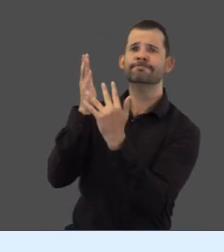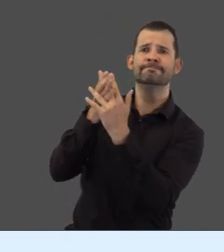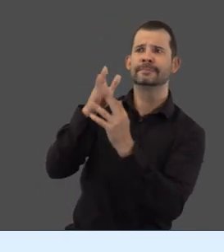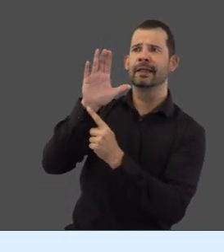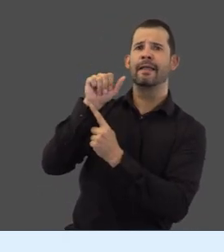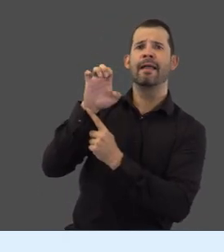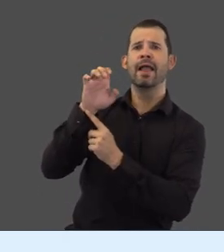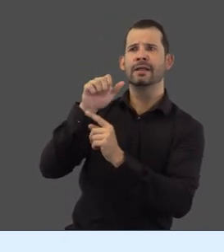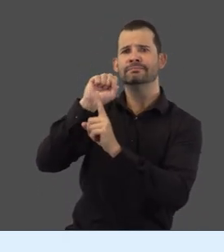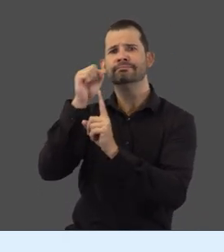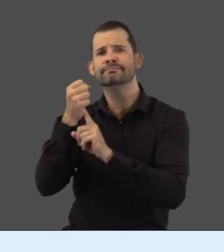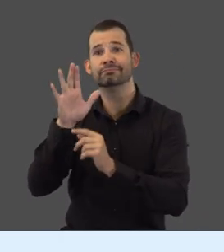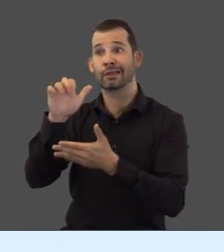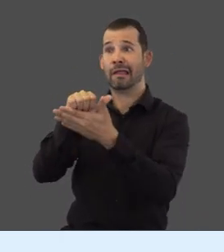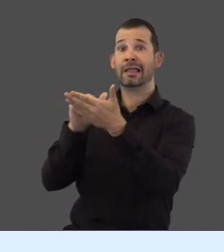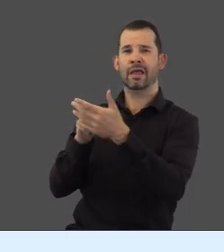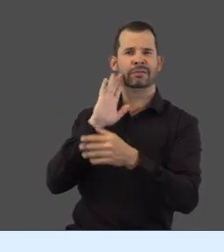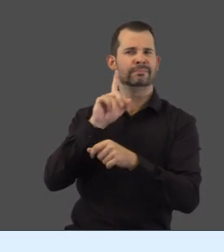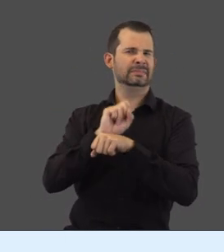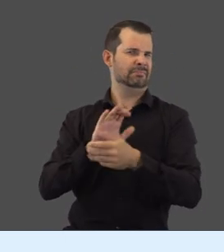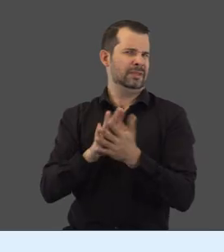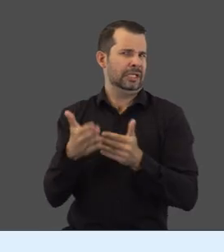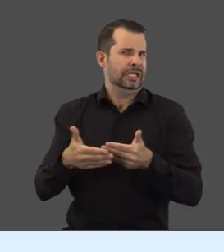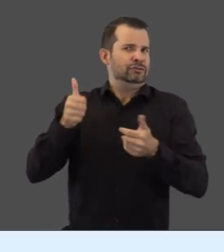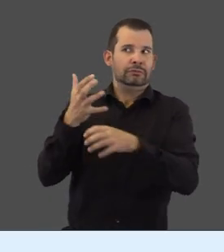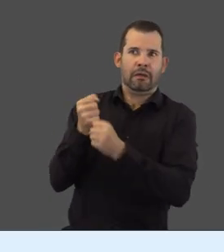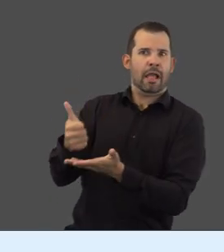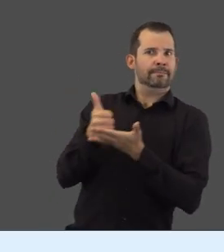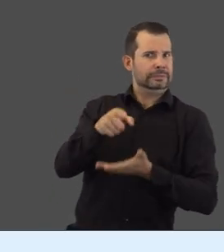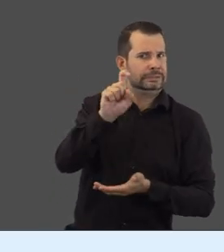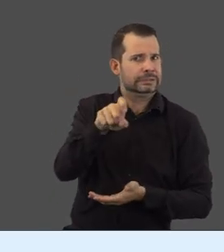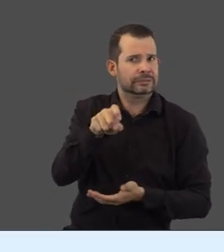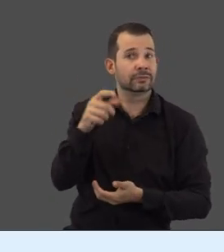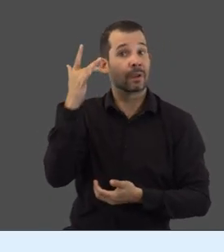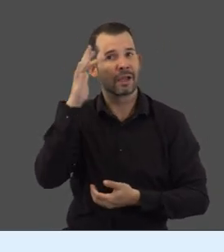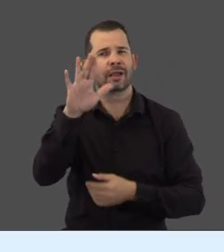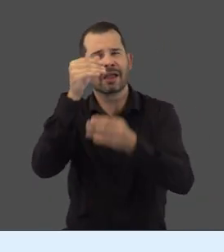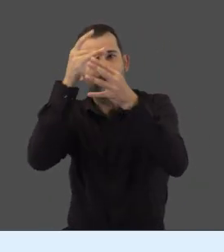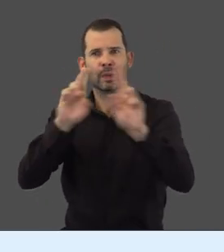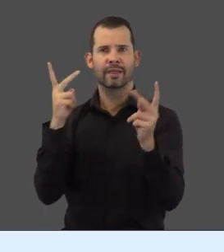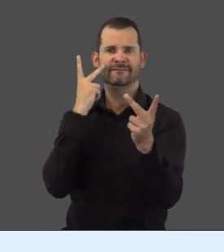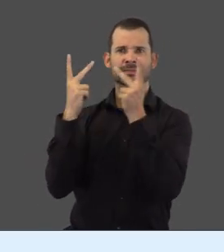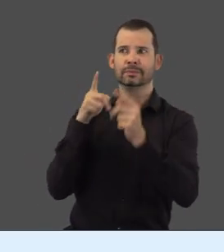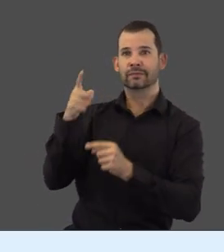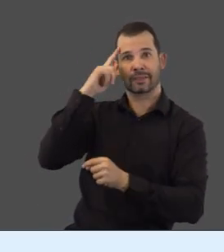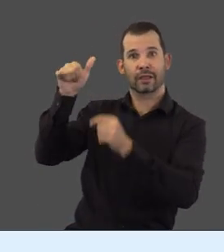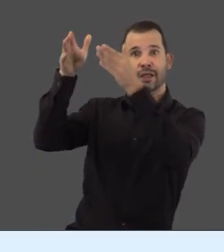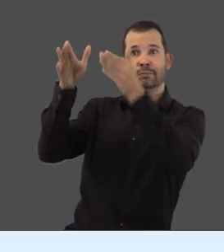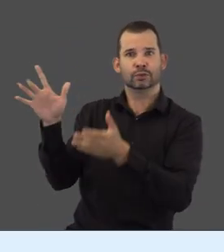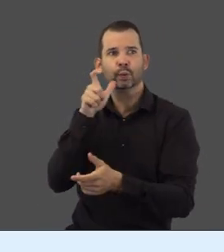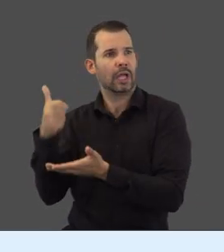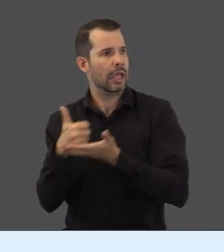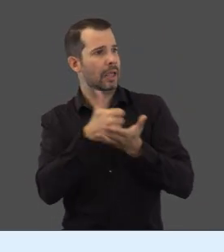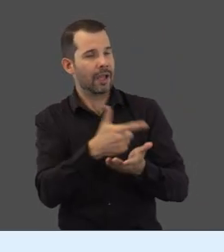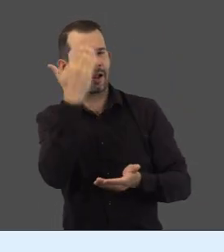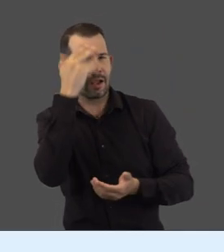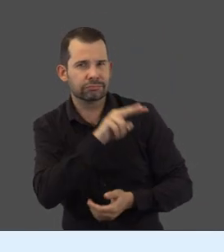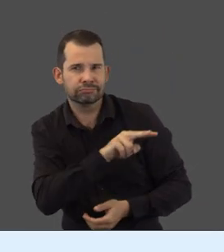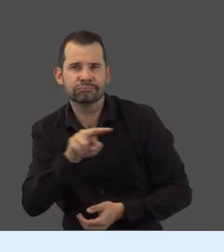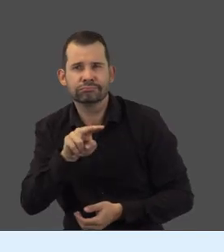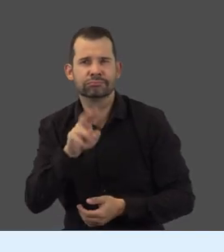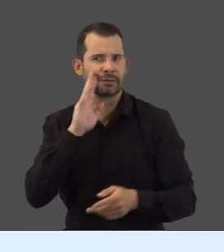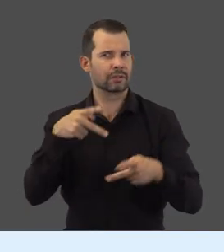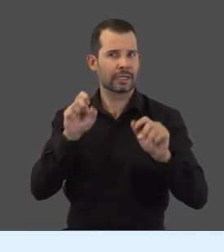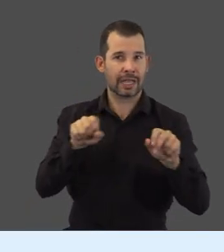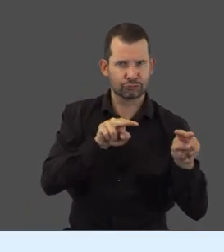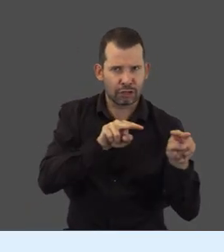Logging a case from your account makes it easier to get the help you need, because your information will be visible to the person helping you and